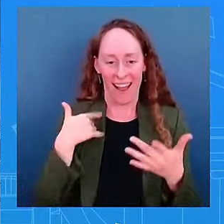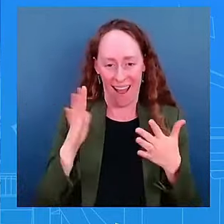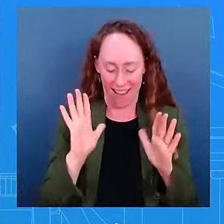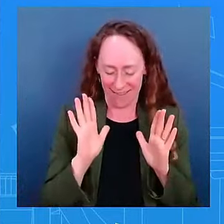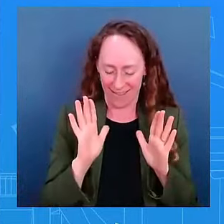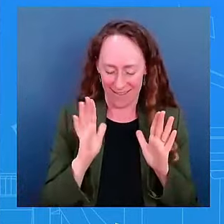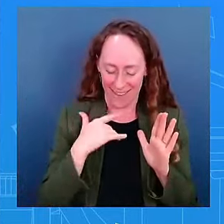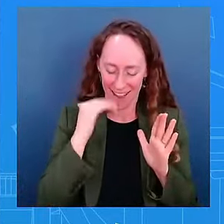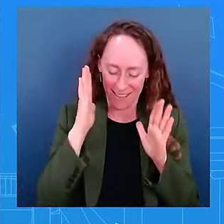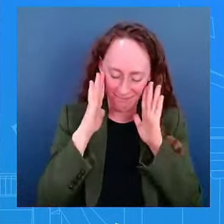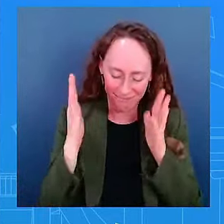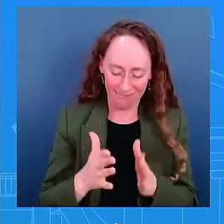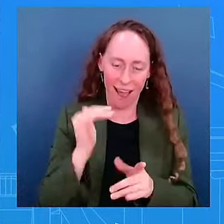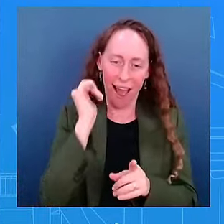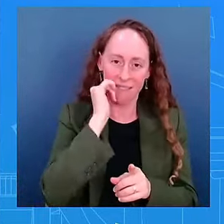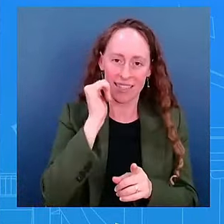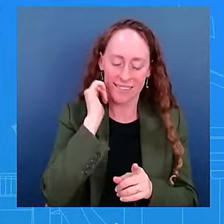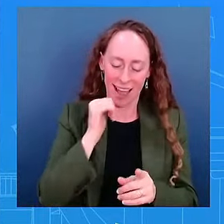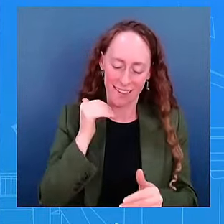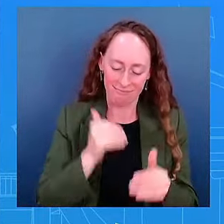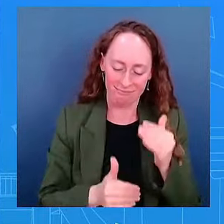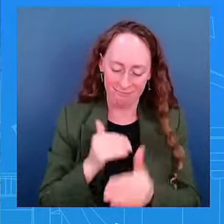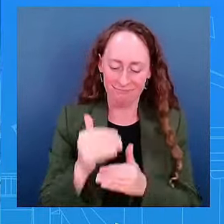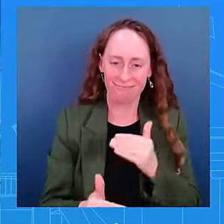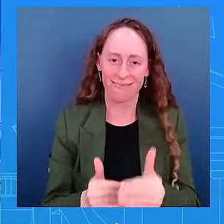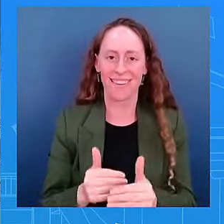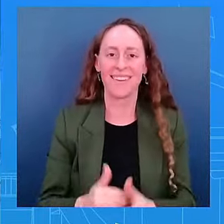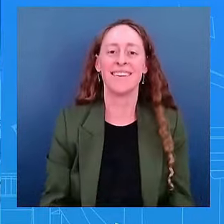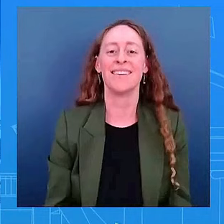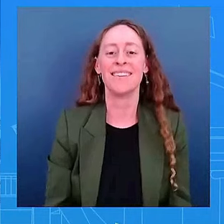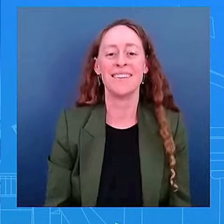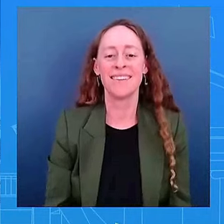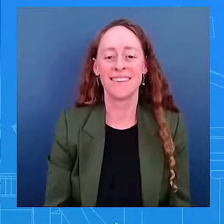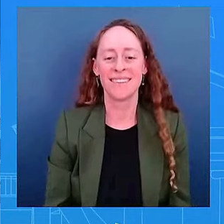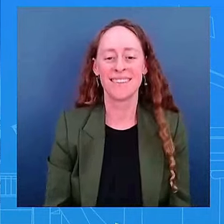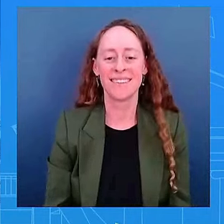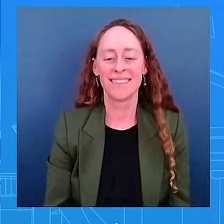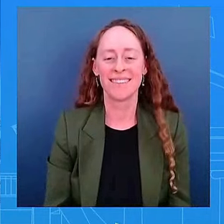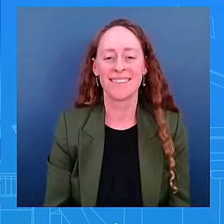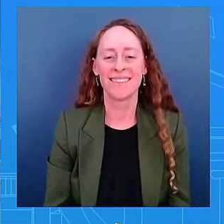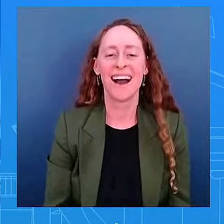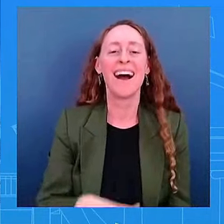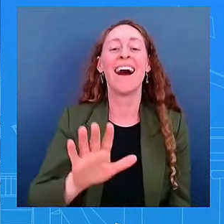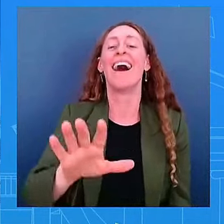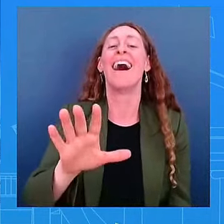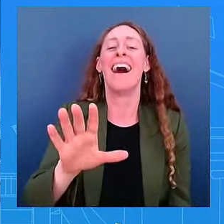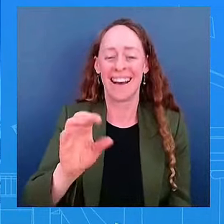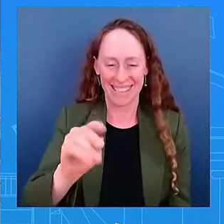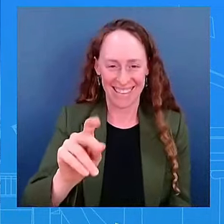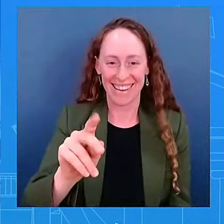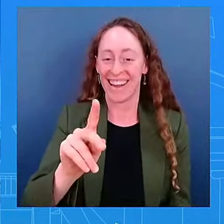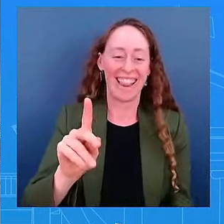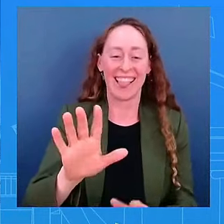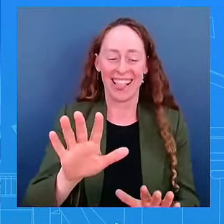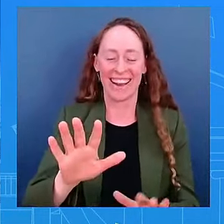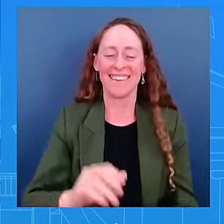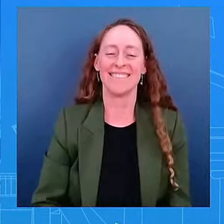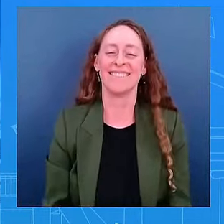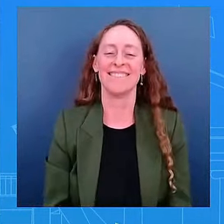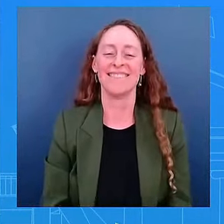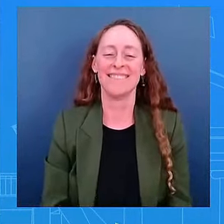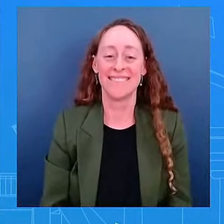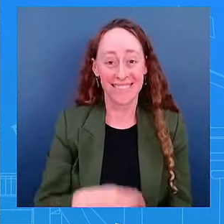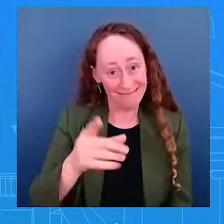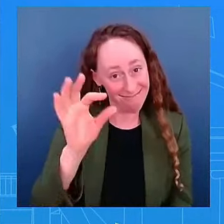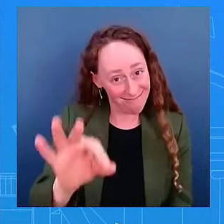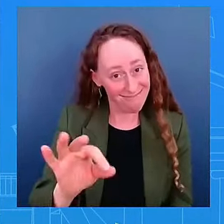that's good. I think we're good. I think we're good. Great. How are you doing? Are you I'm doing okay, thank you. I haven't seen